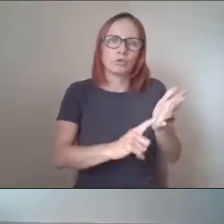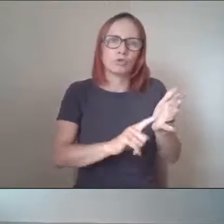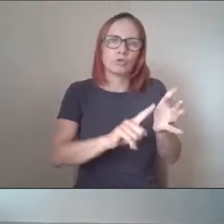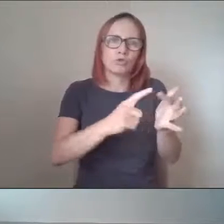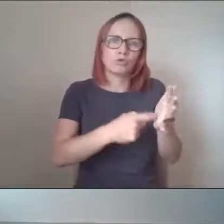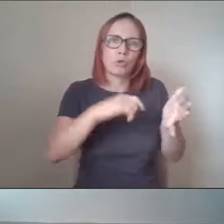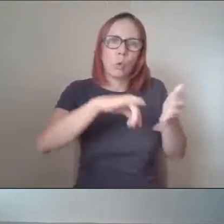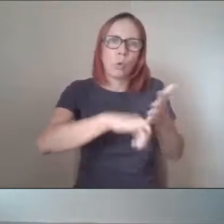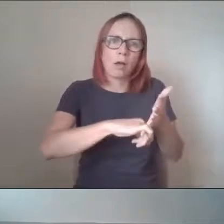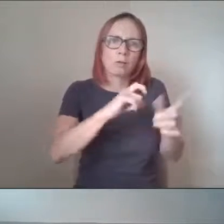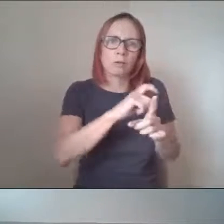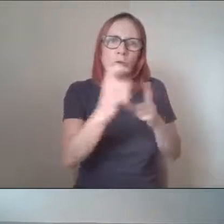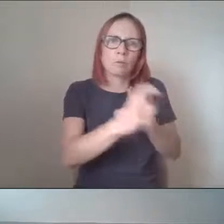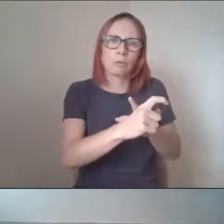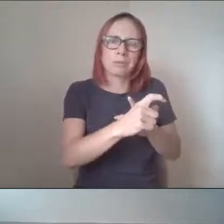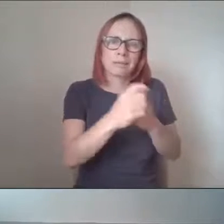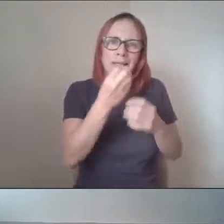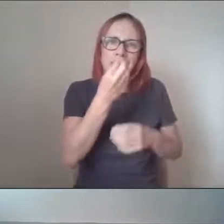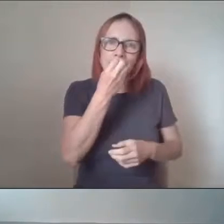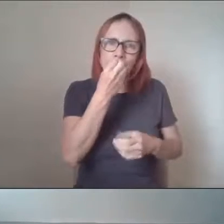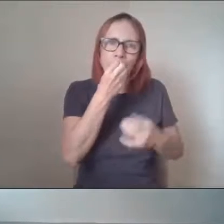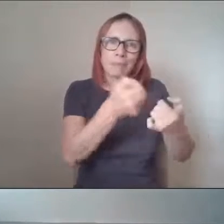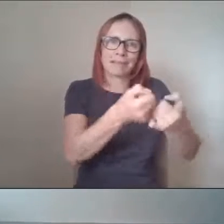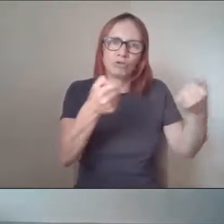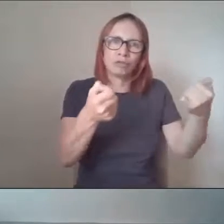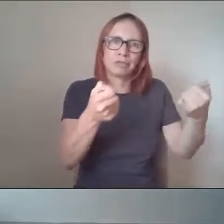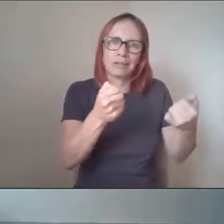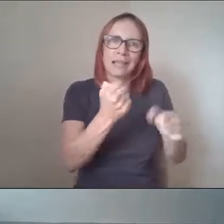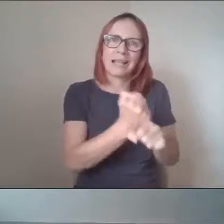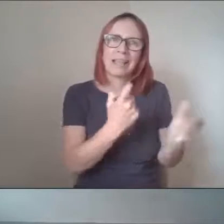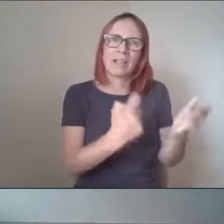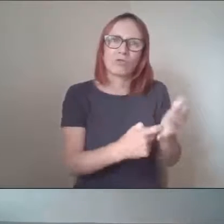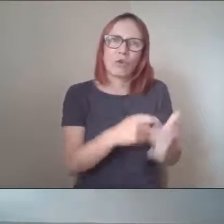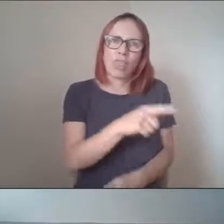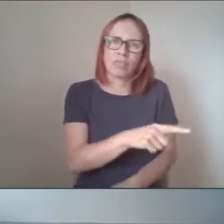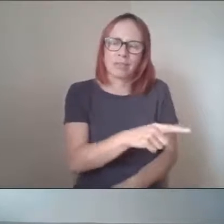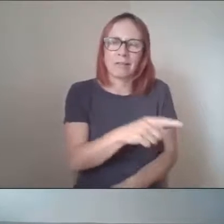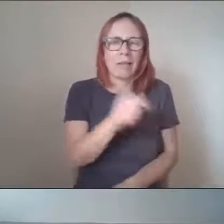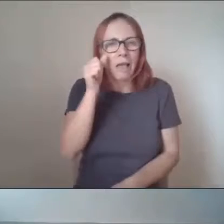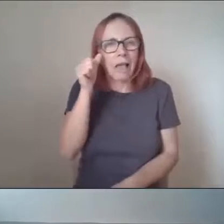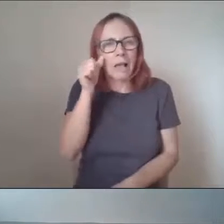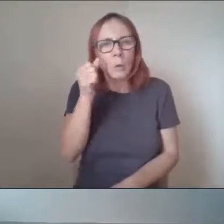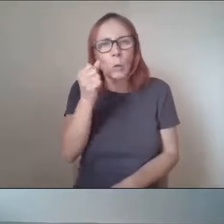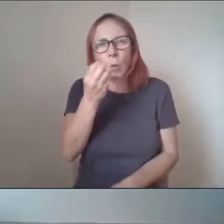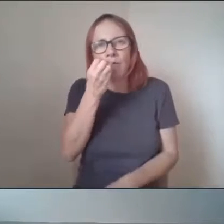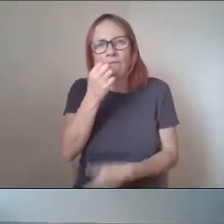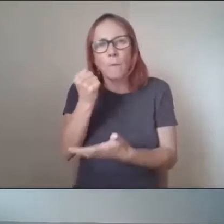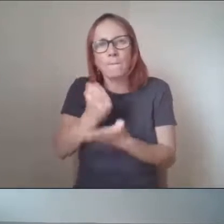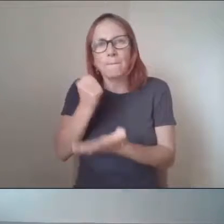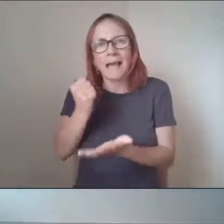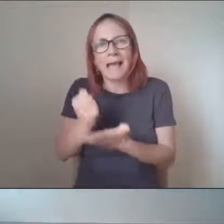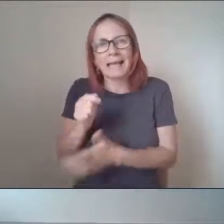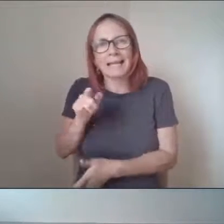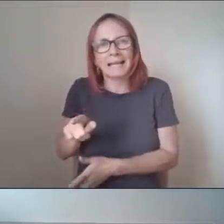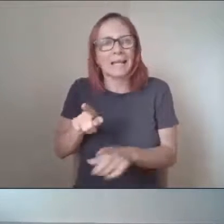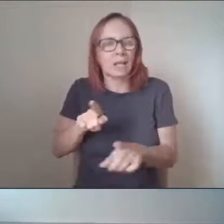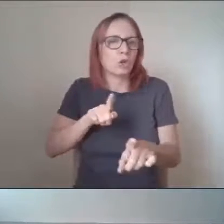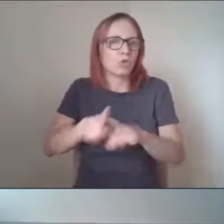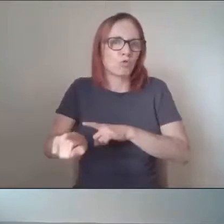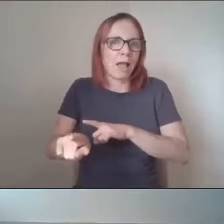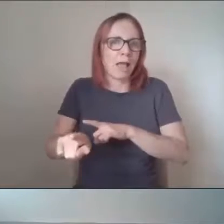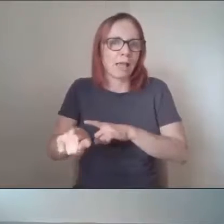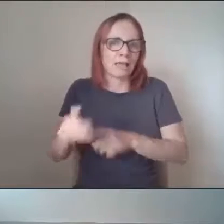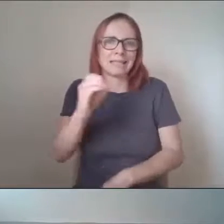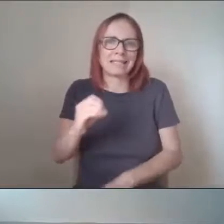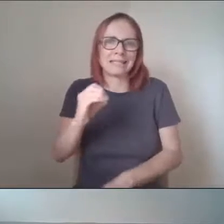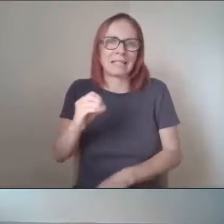But going forward with the food bank, I know the food bank are very much trying to do zero waste and